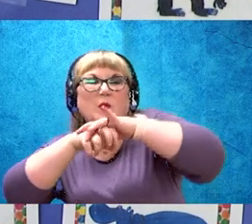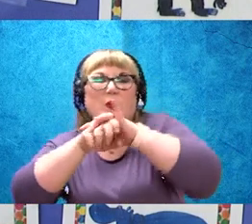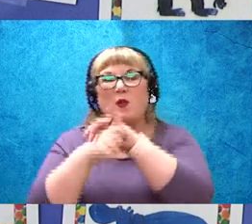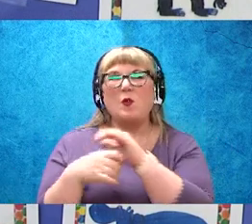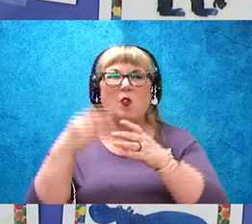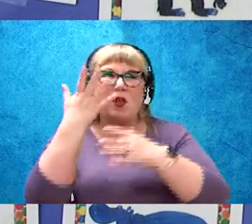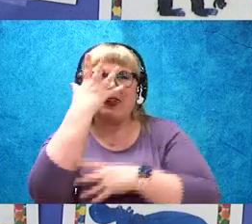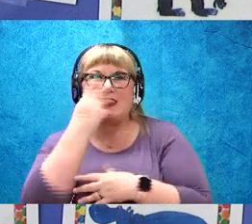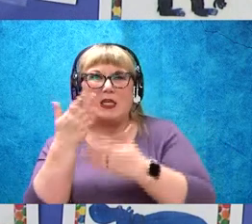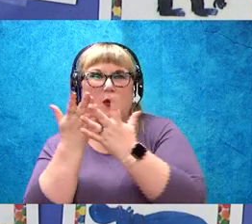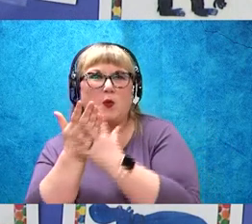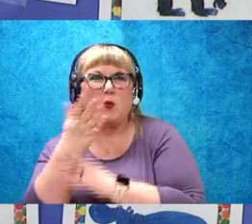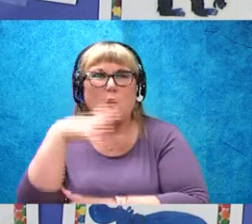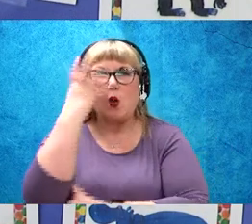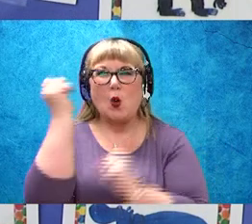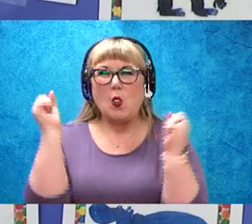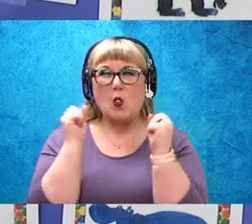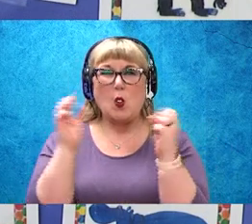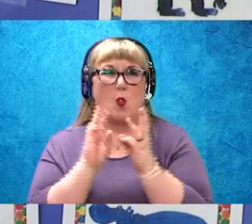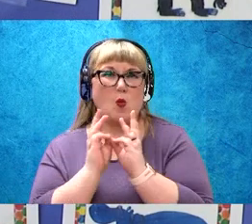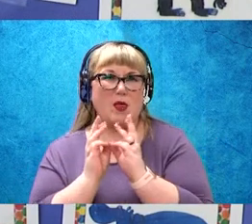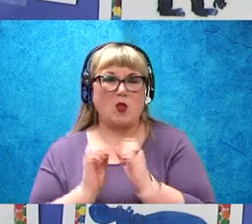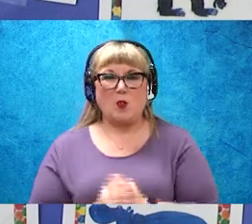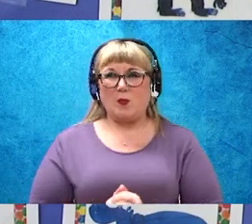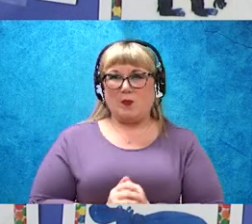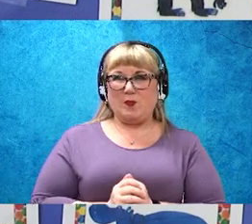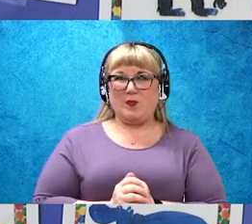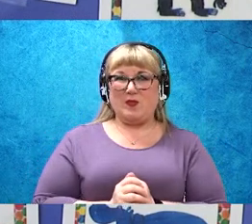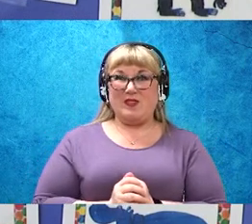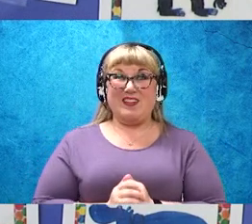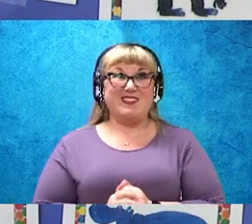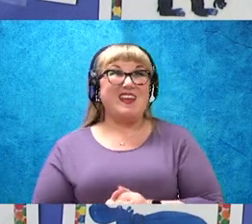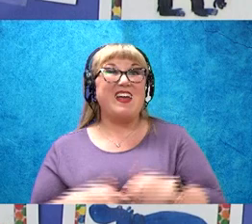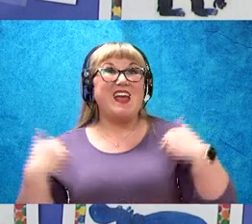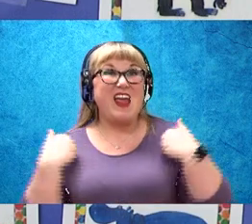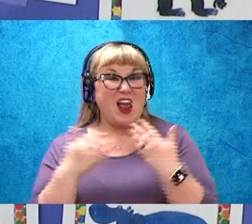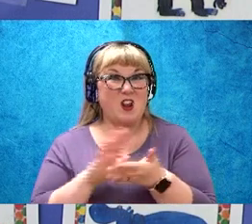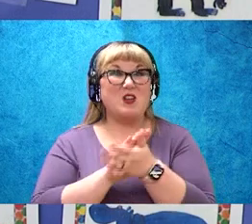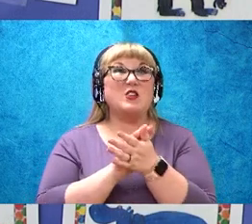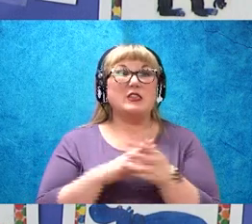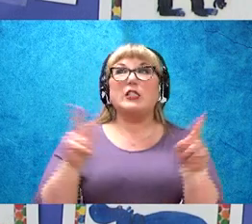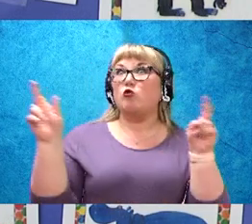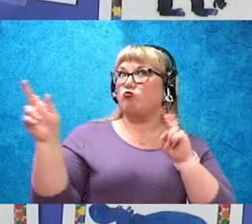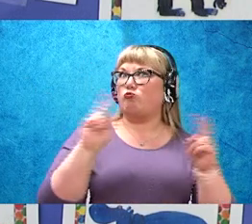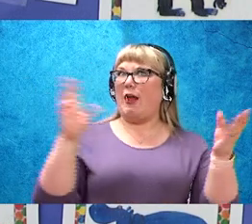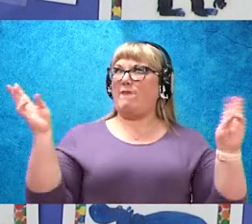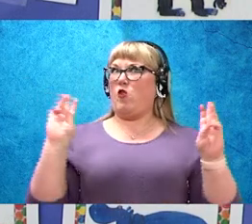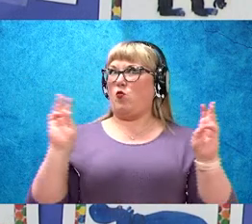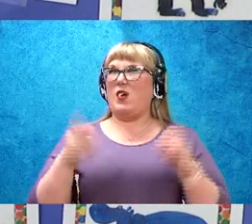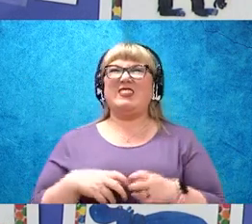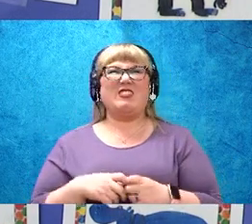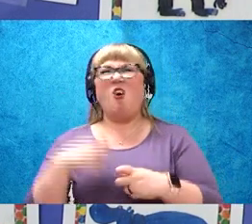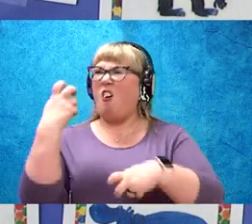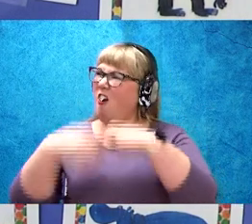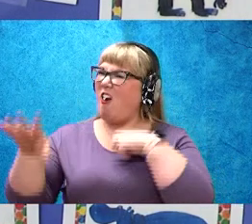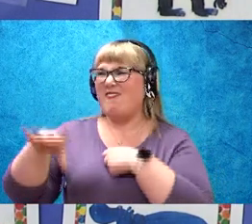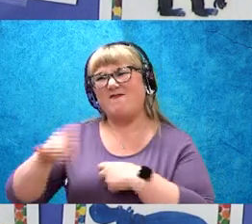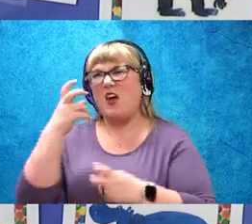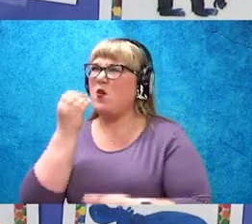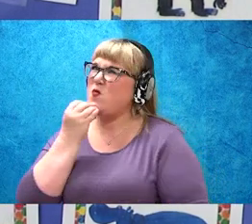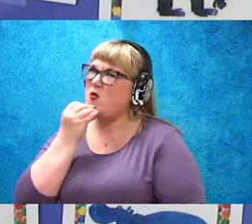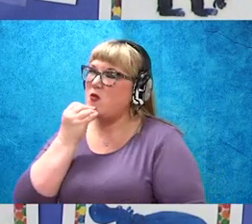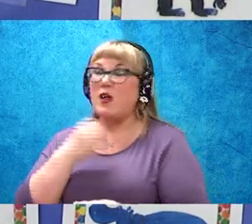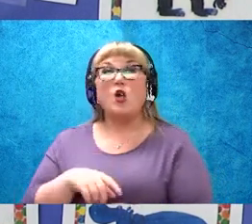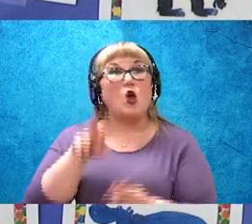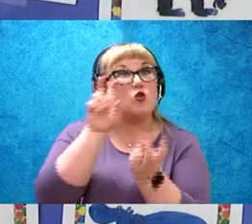weather. Animals get ready for winter when food will be hard to find. Squirrels hide lots of nuts